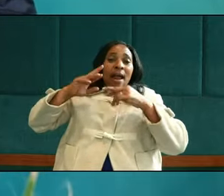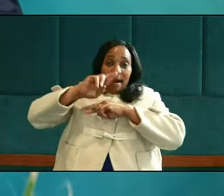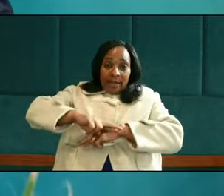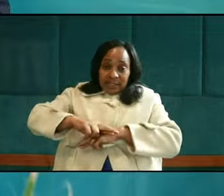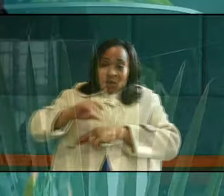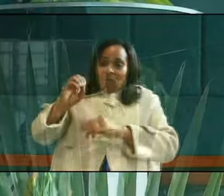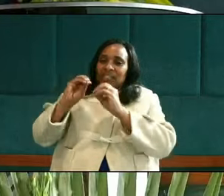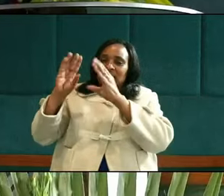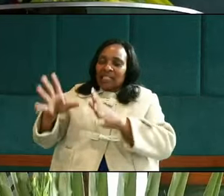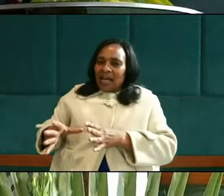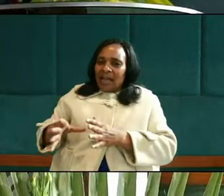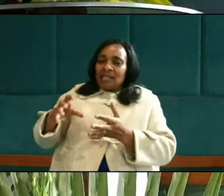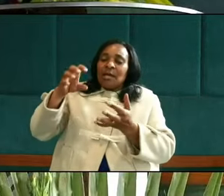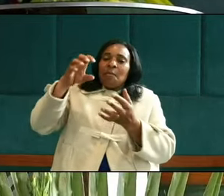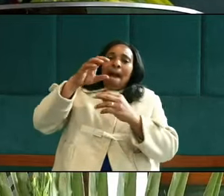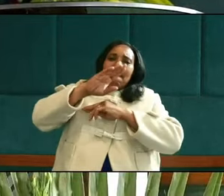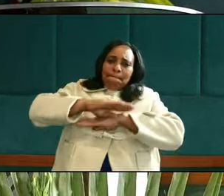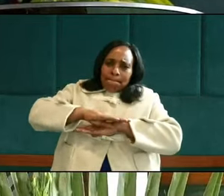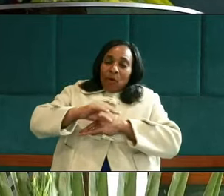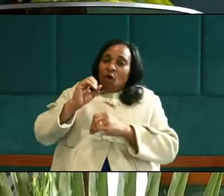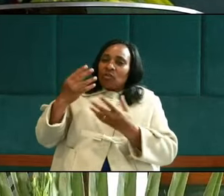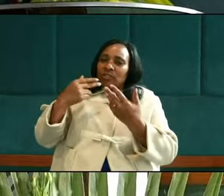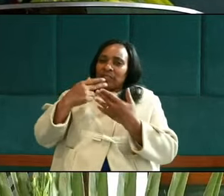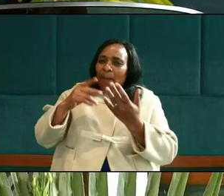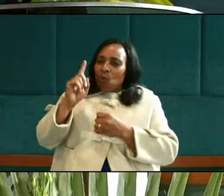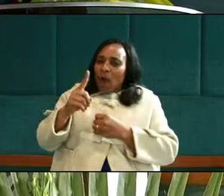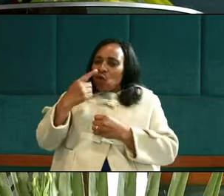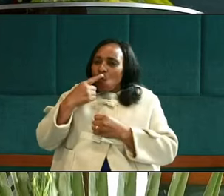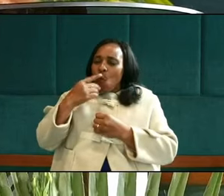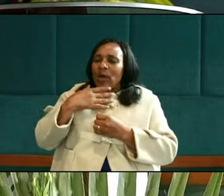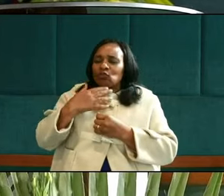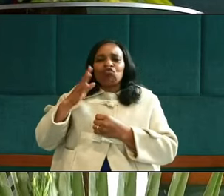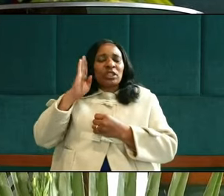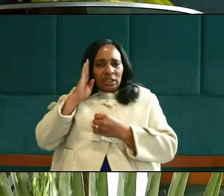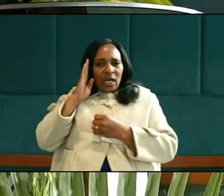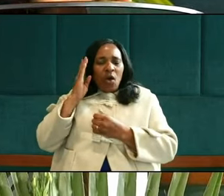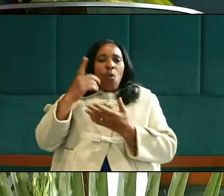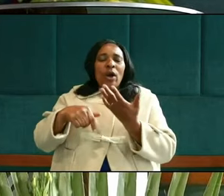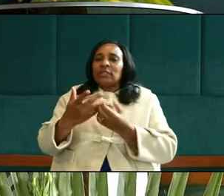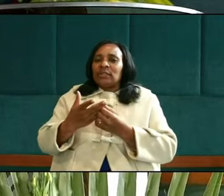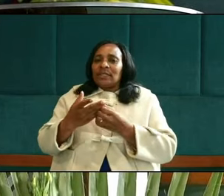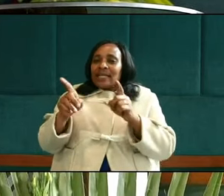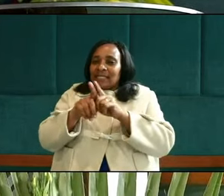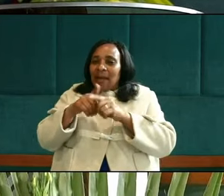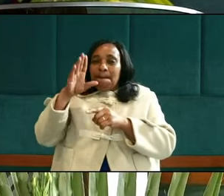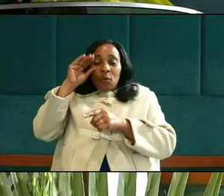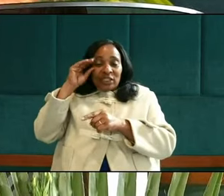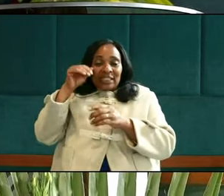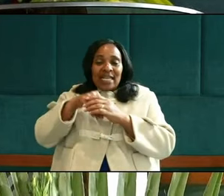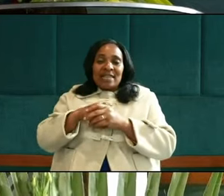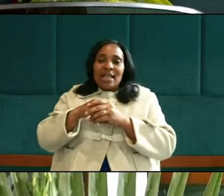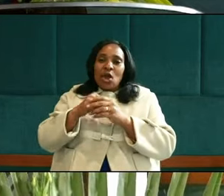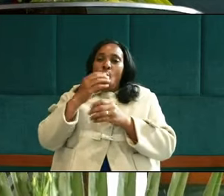And it is also a posture that paralyzed, you know, that of Moses in the Old Testament.